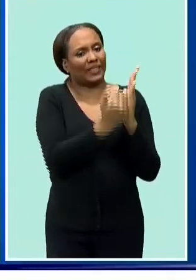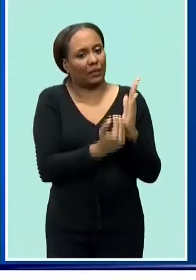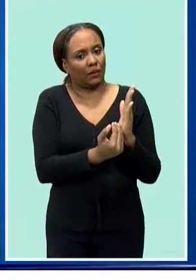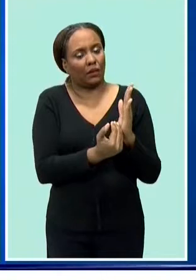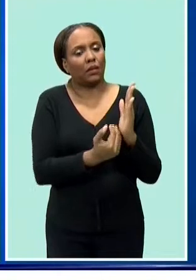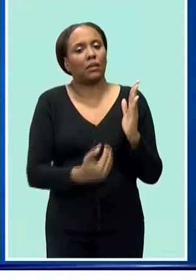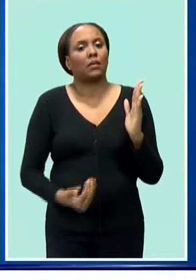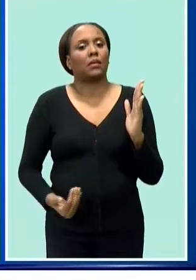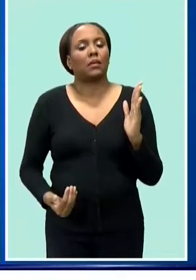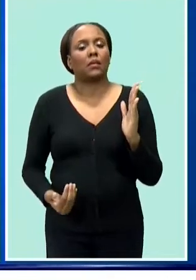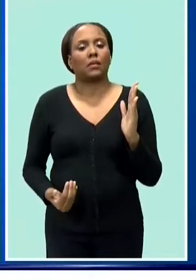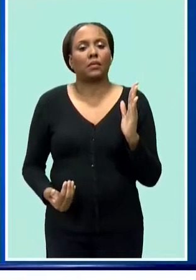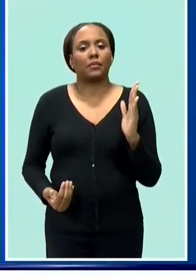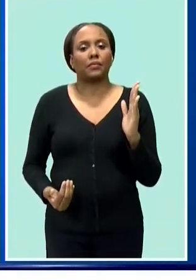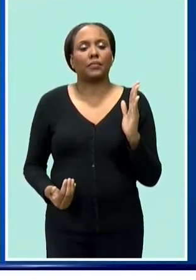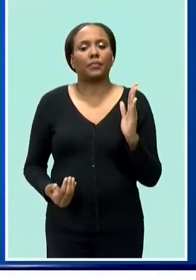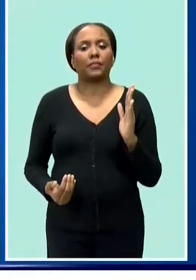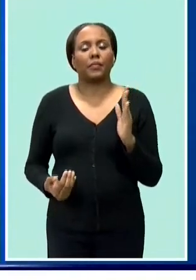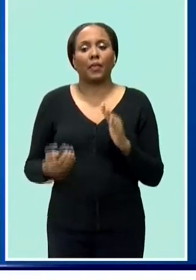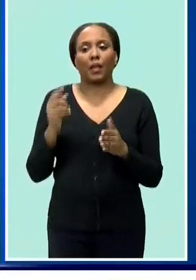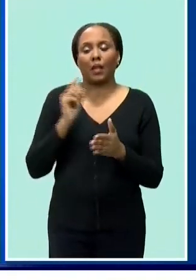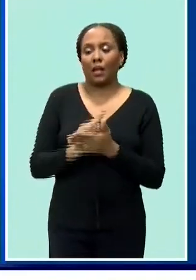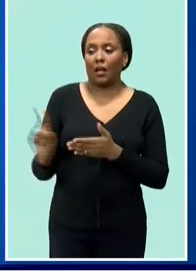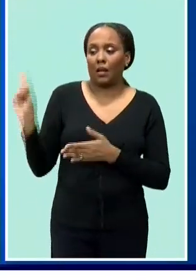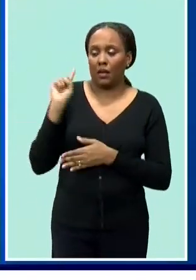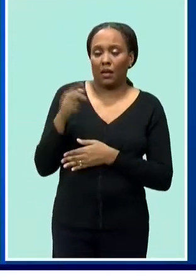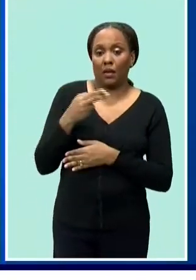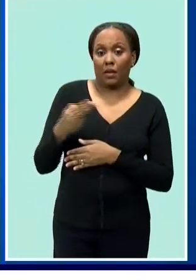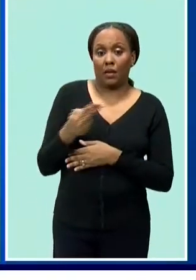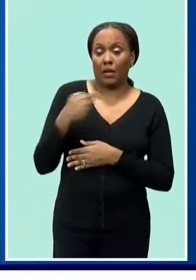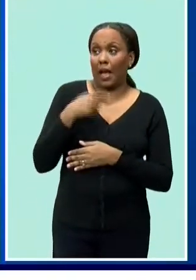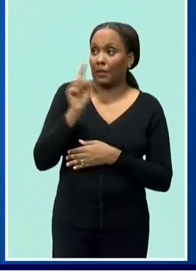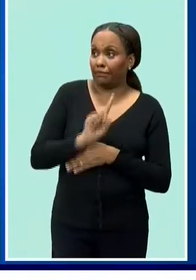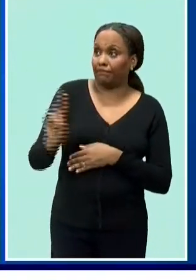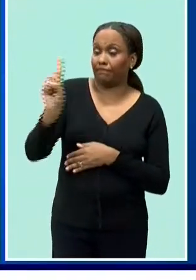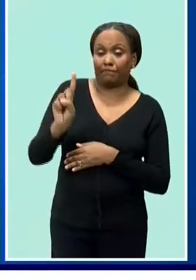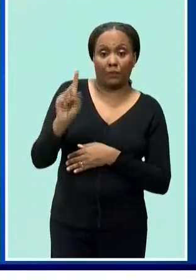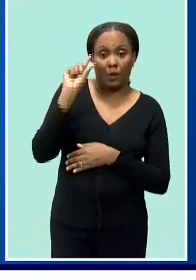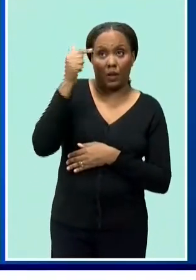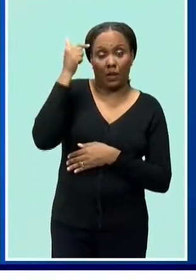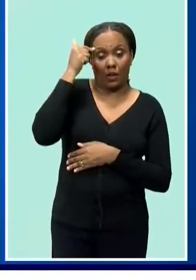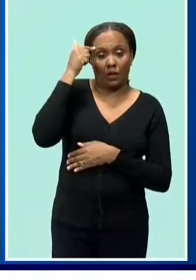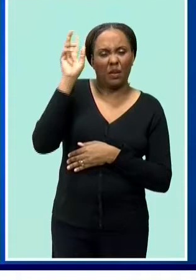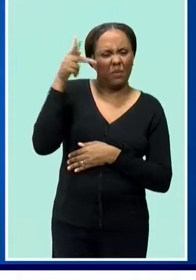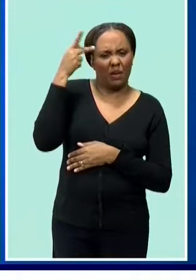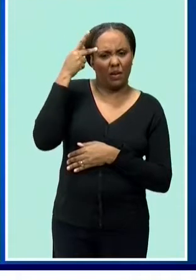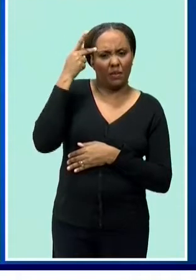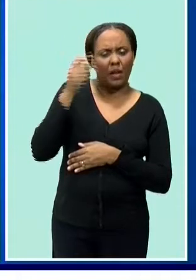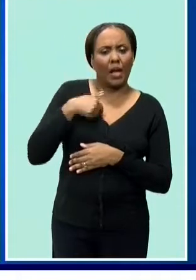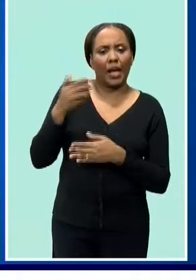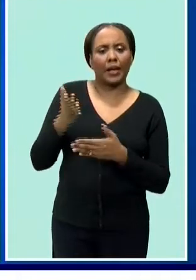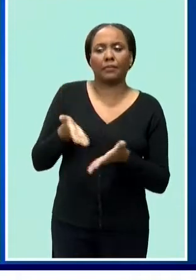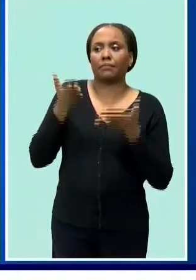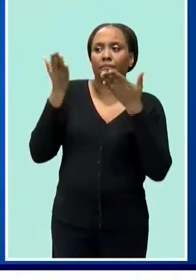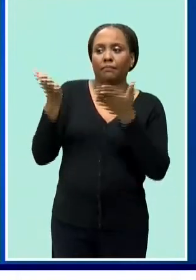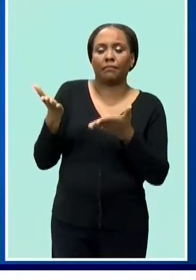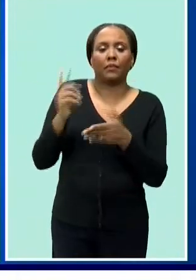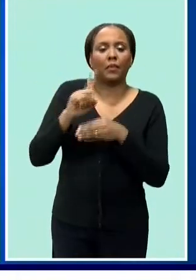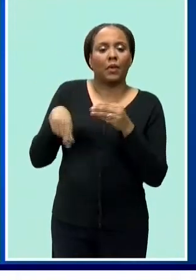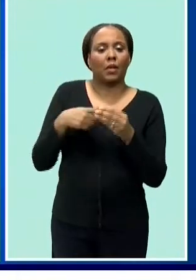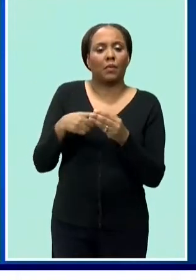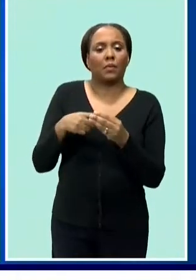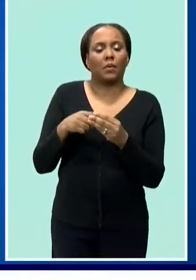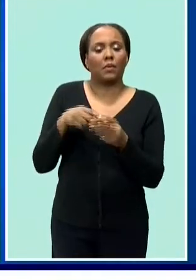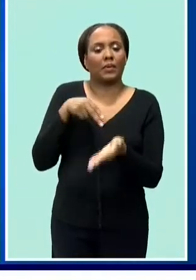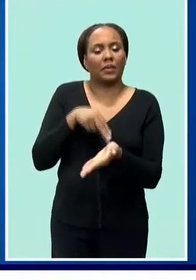and only on thursday i reported the cabinet on this matter since i was presenting a paper dealing with nursing in